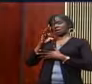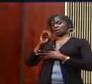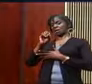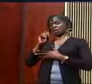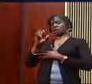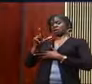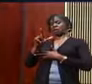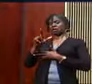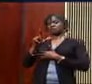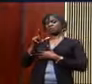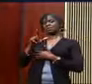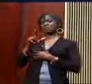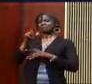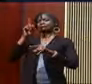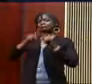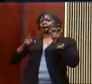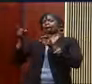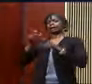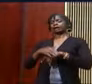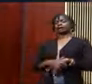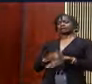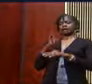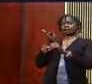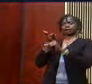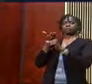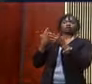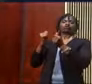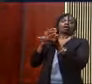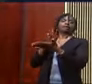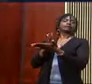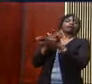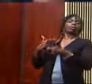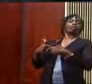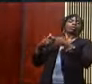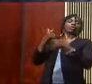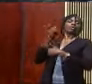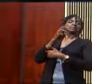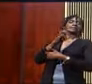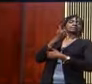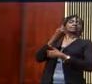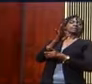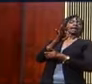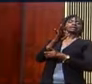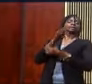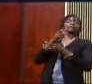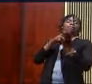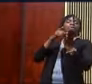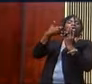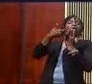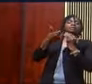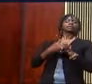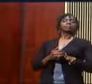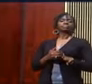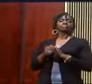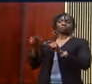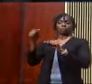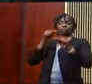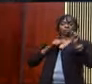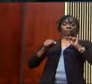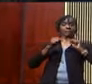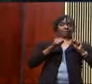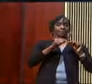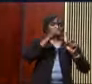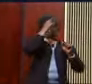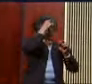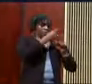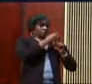the truth of the 1619 Project does not get out. But the brother tells Nehemiah the truth. And the